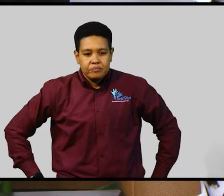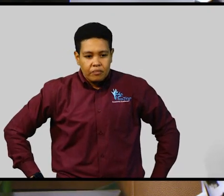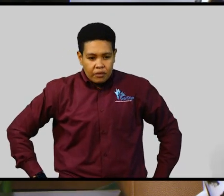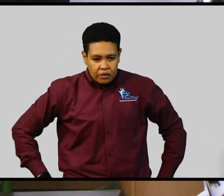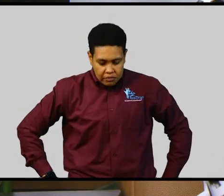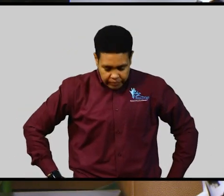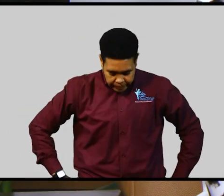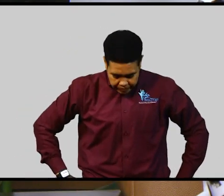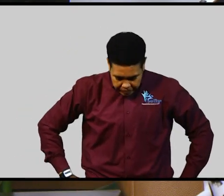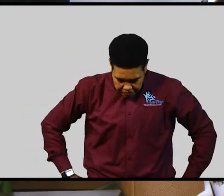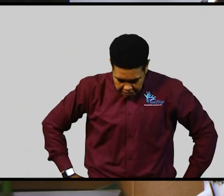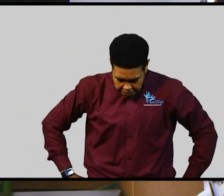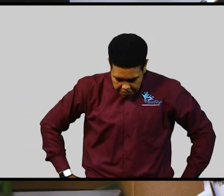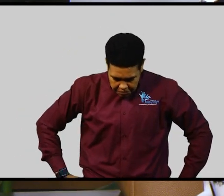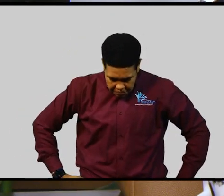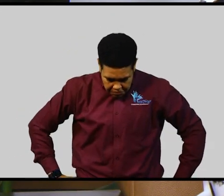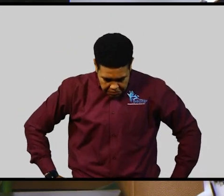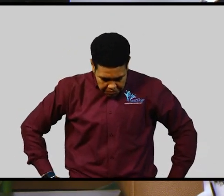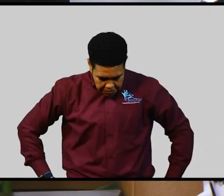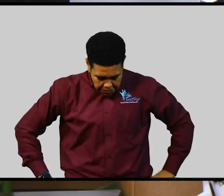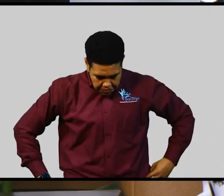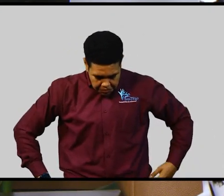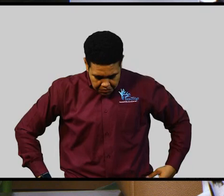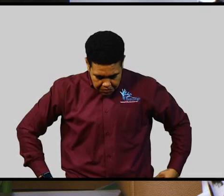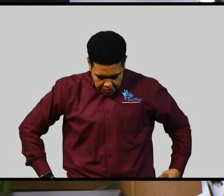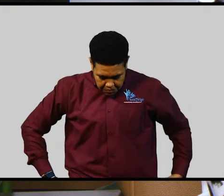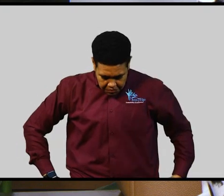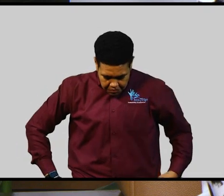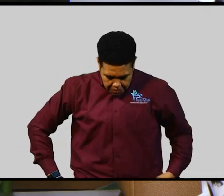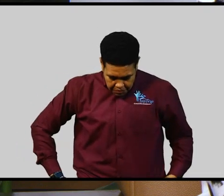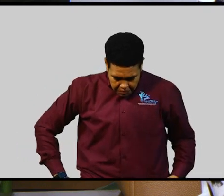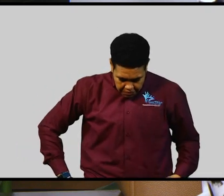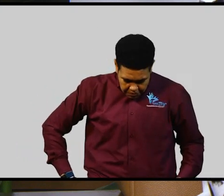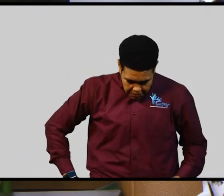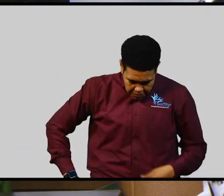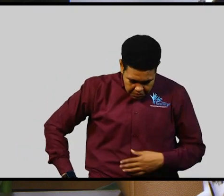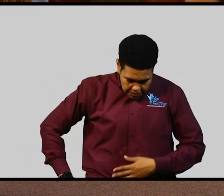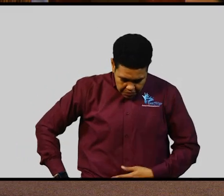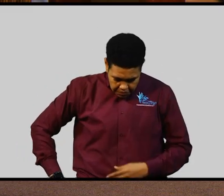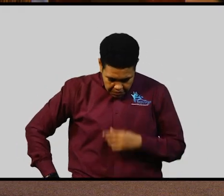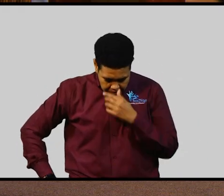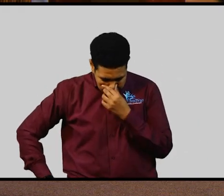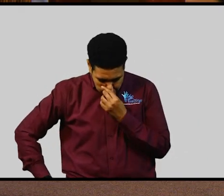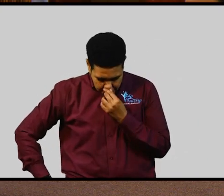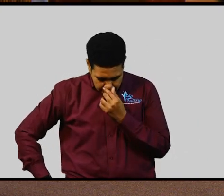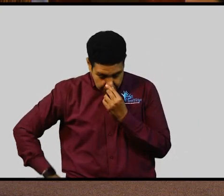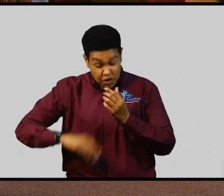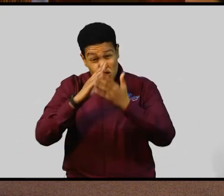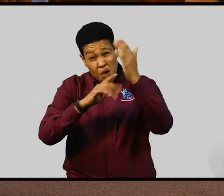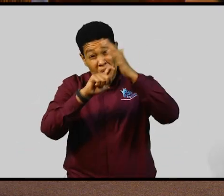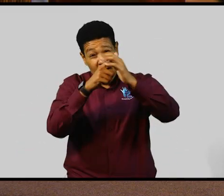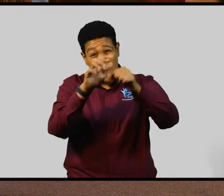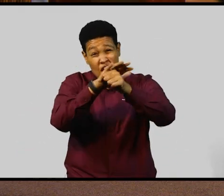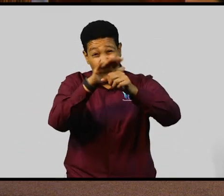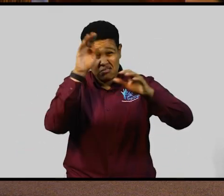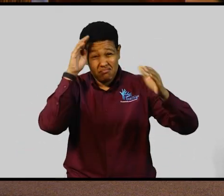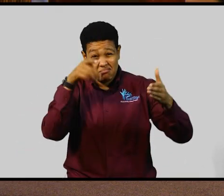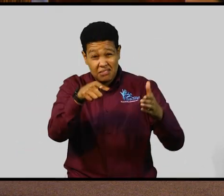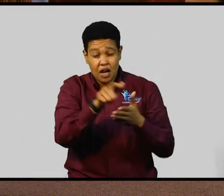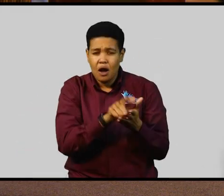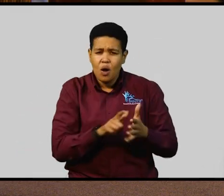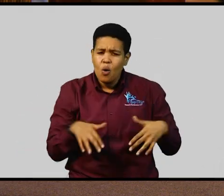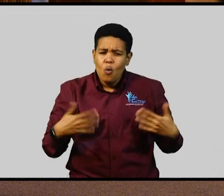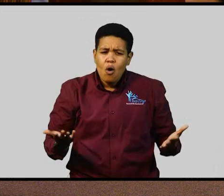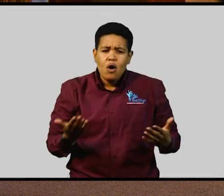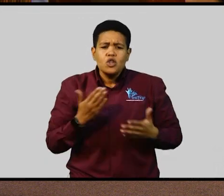So what are some of the key areas that are highlighted in this Act? Well, you know, there are some exciting areas in the